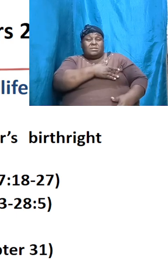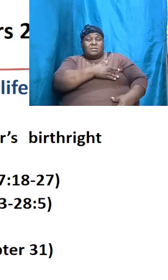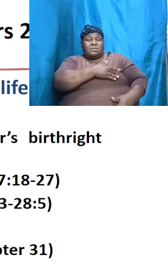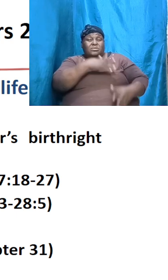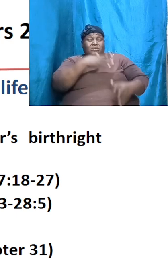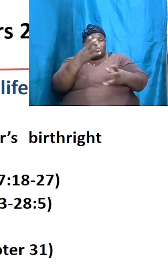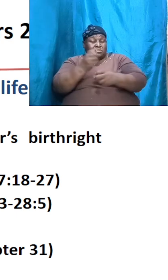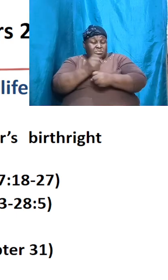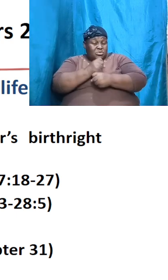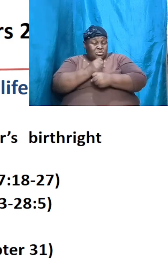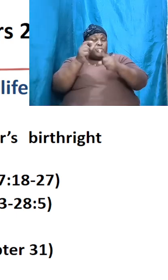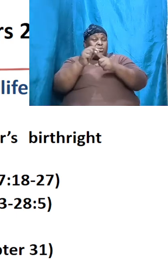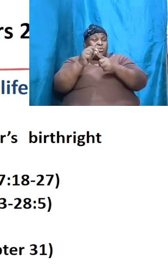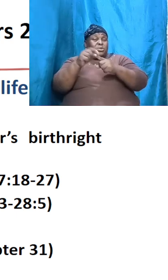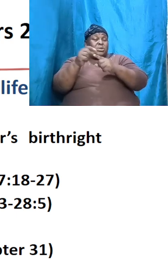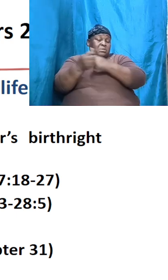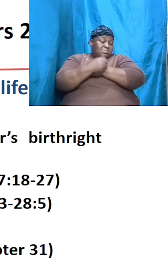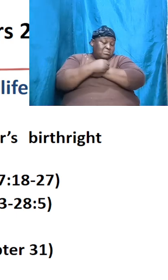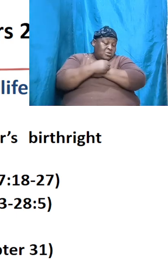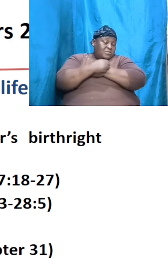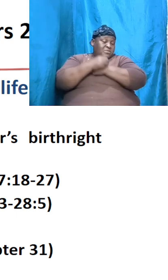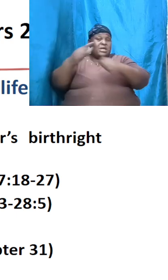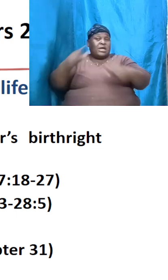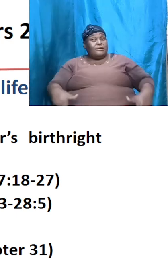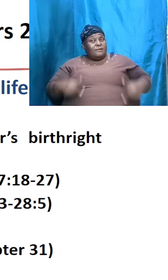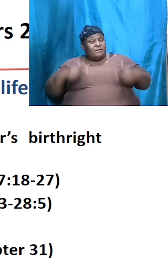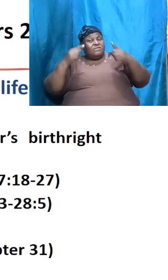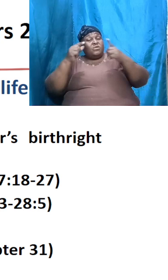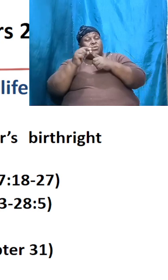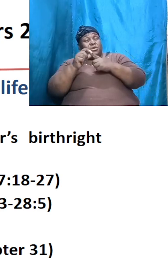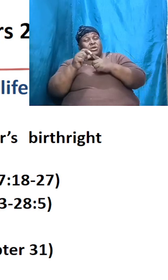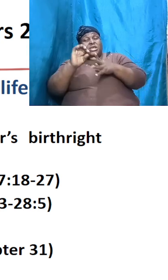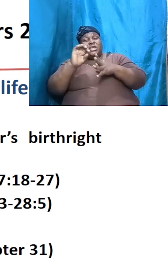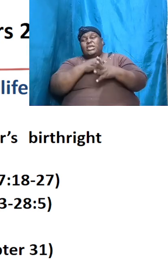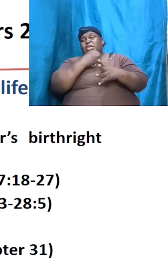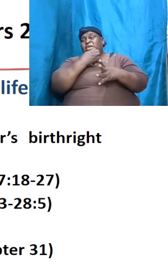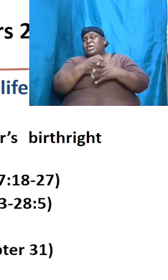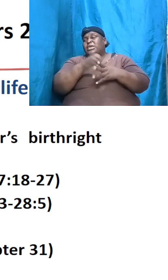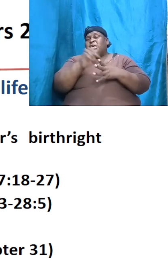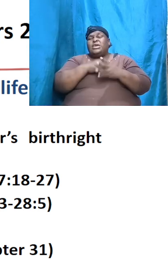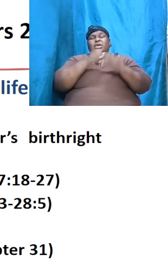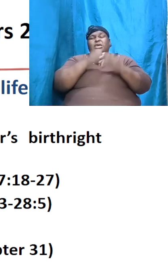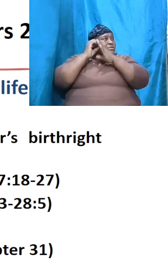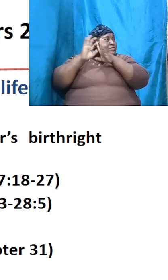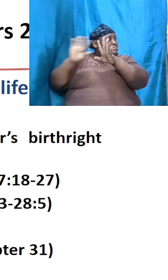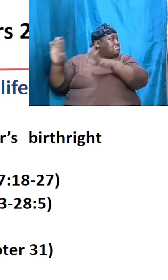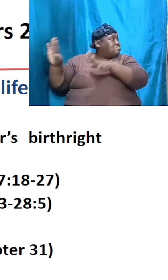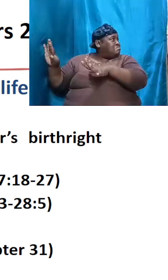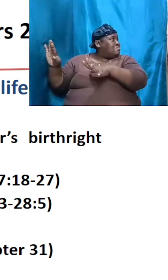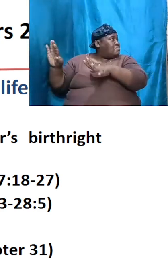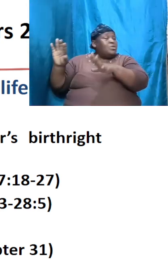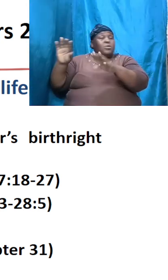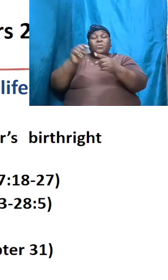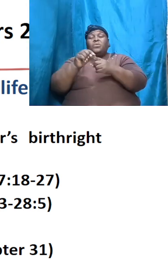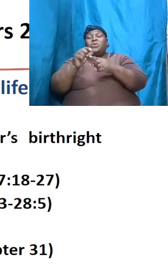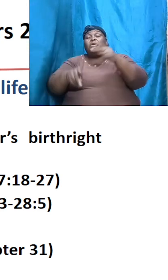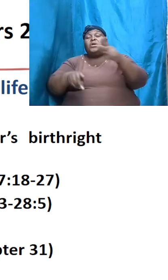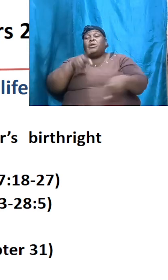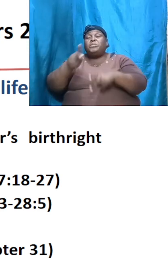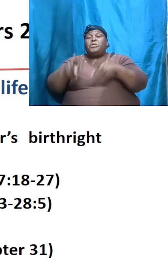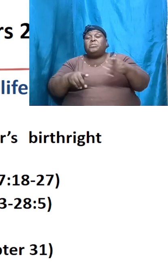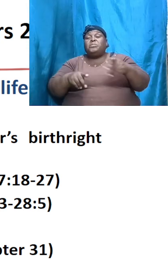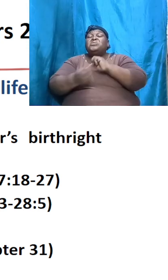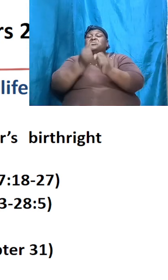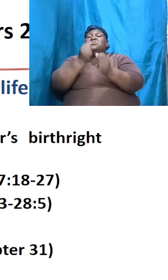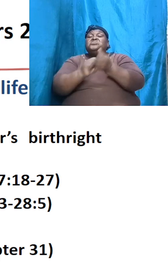embrace it and to apply it because even if we tune it out my people are destroyed